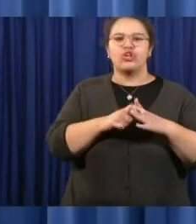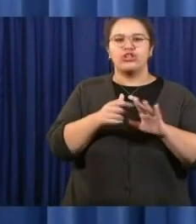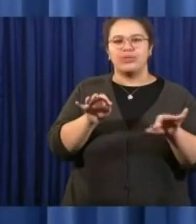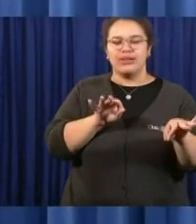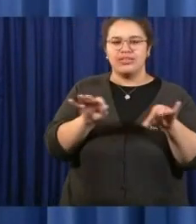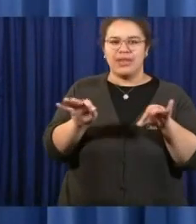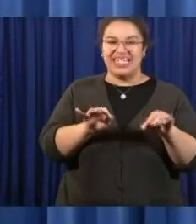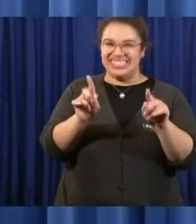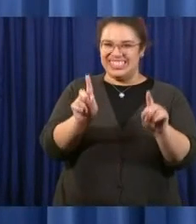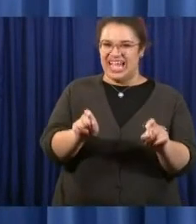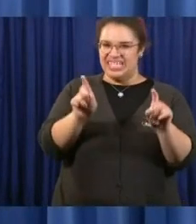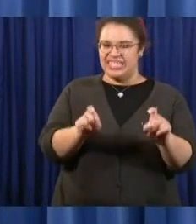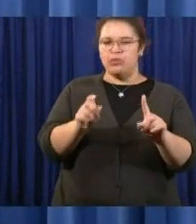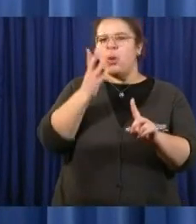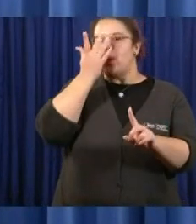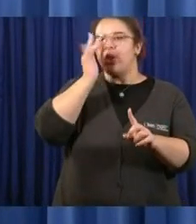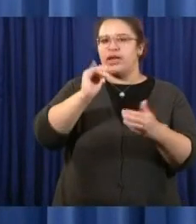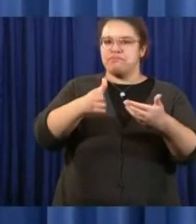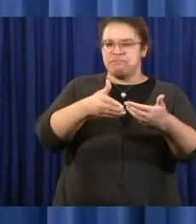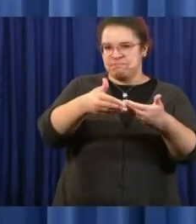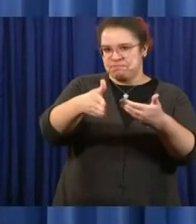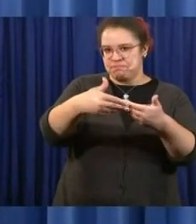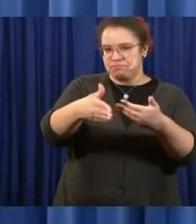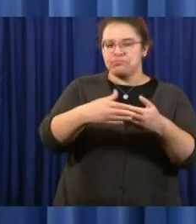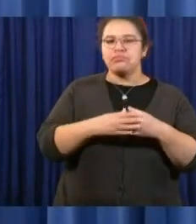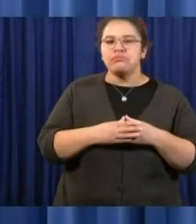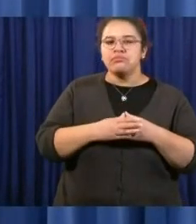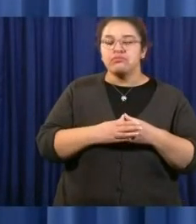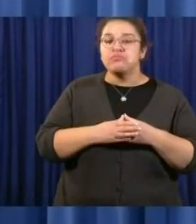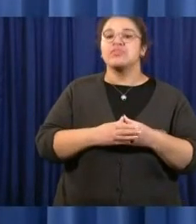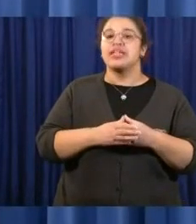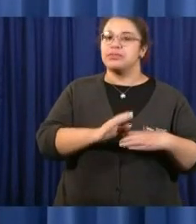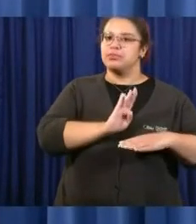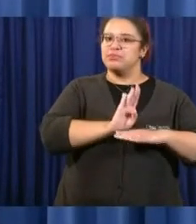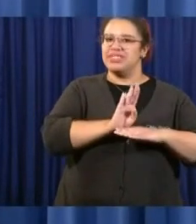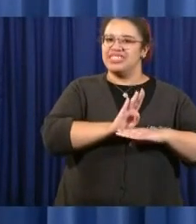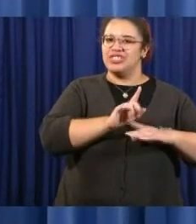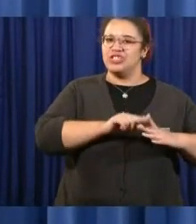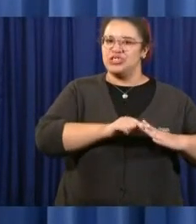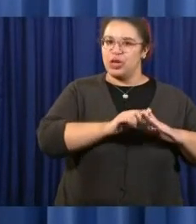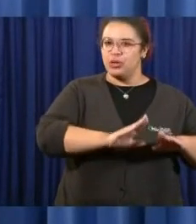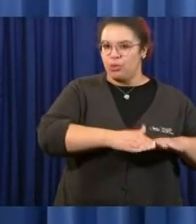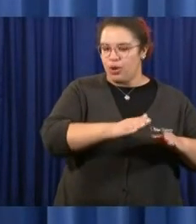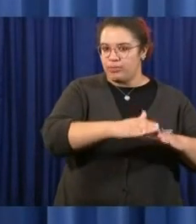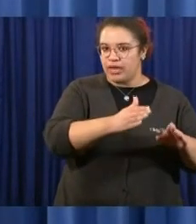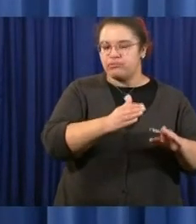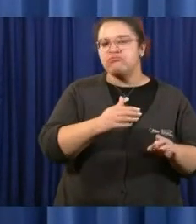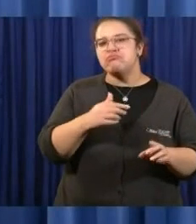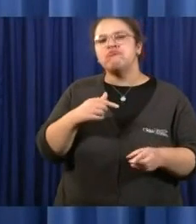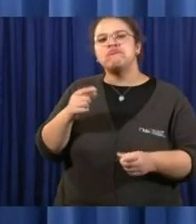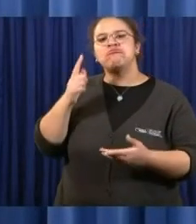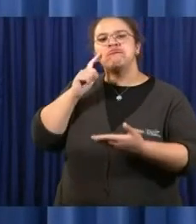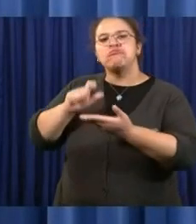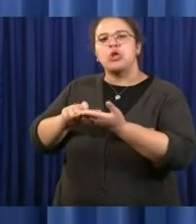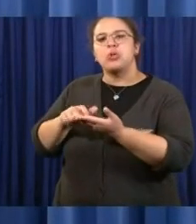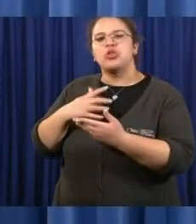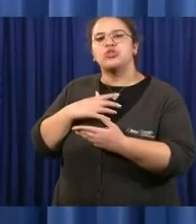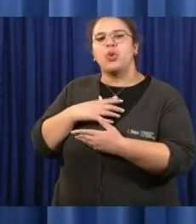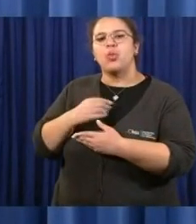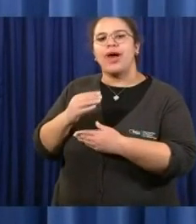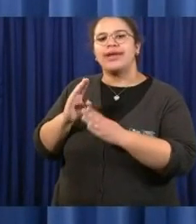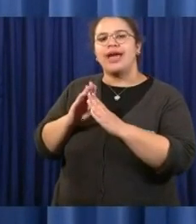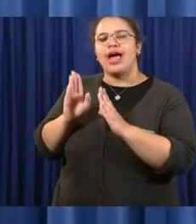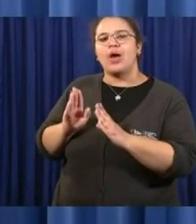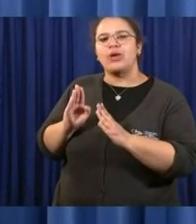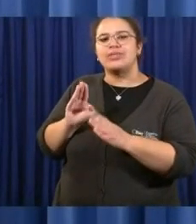We're reopening the economy. There's an internal White House memo that said that, I guess it was a draft, but it